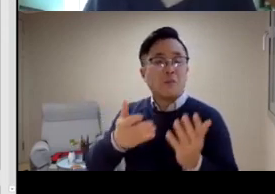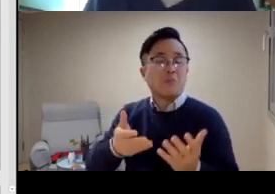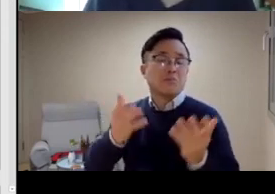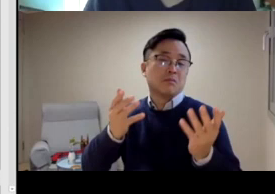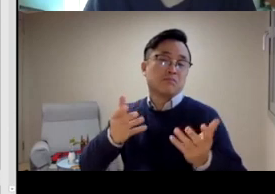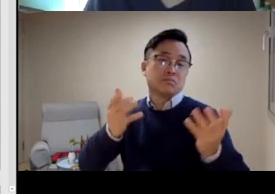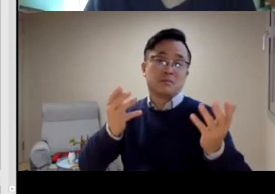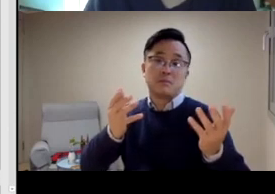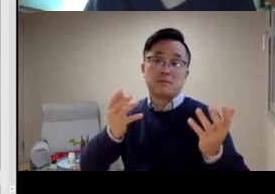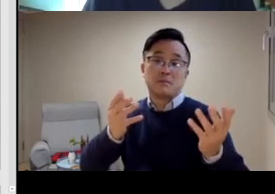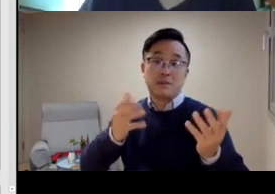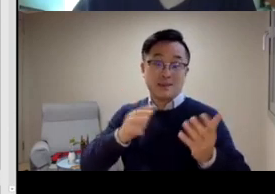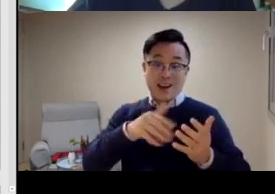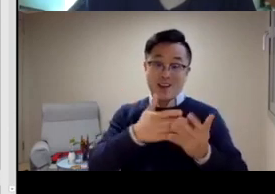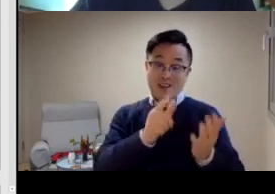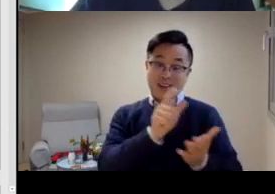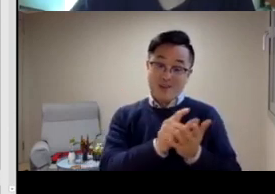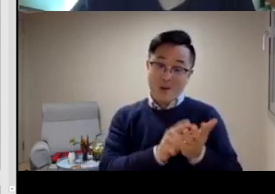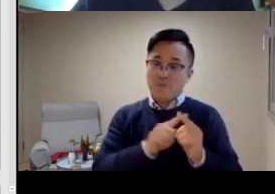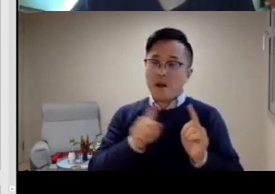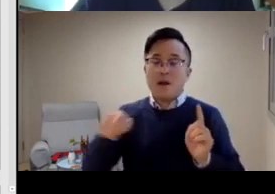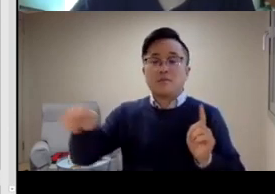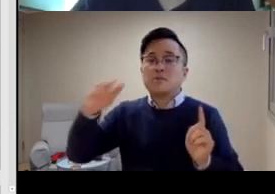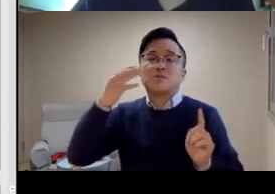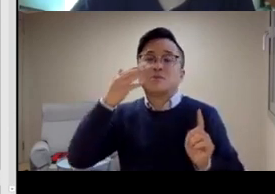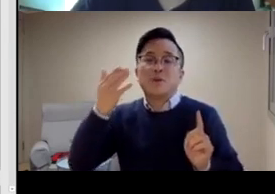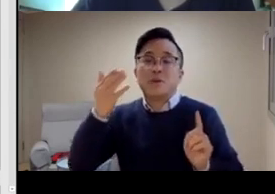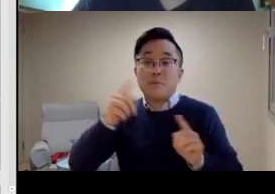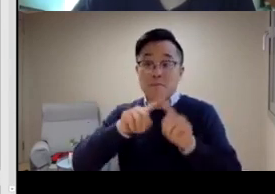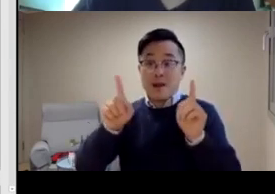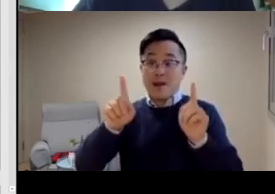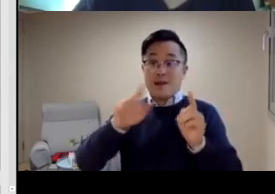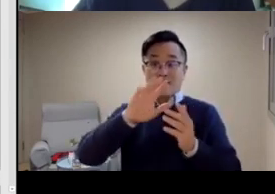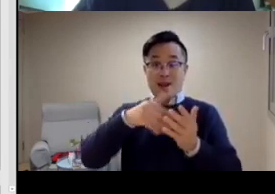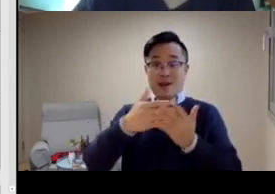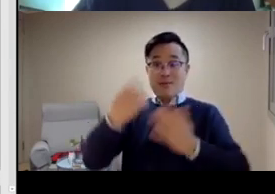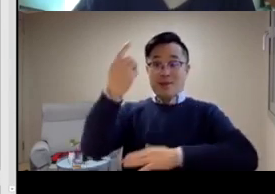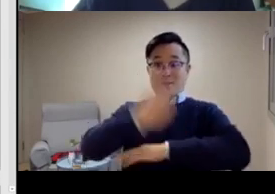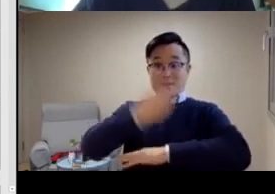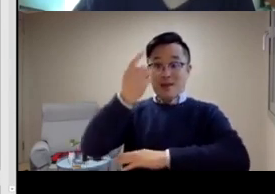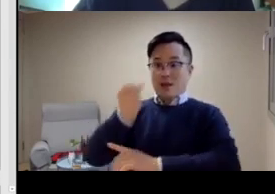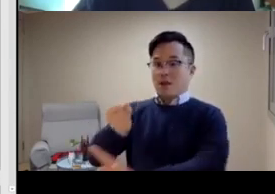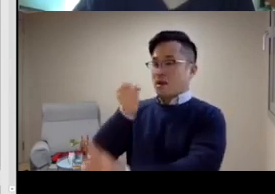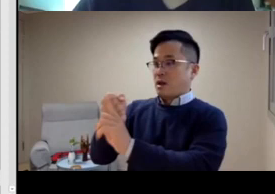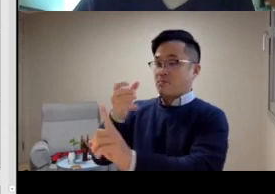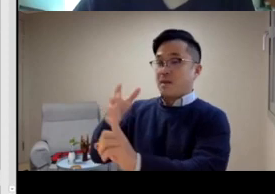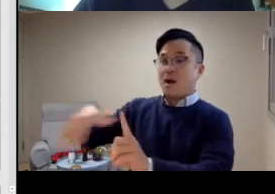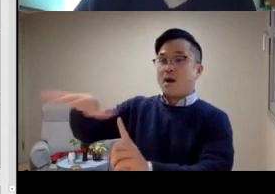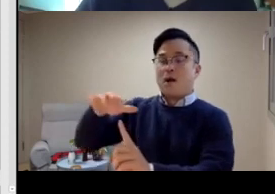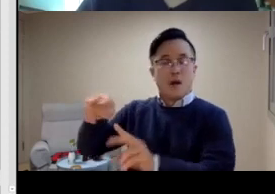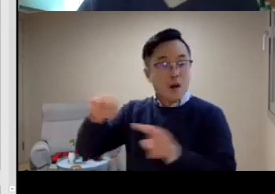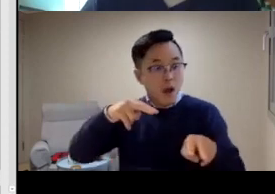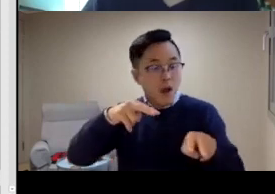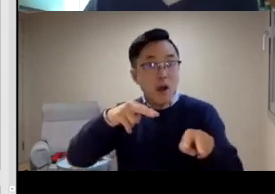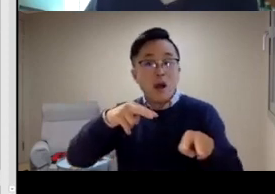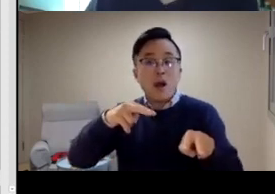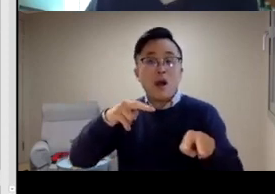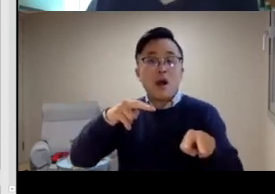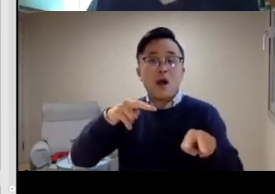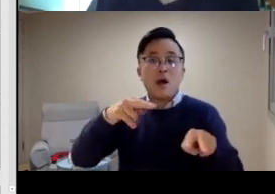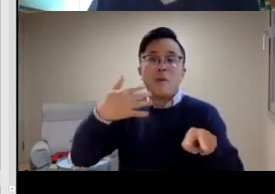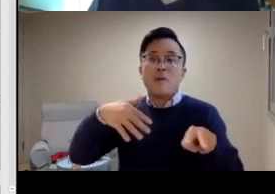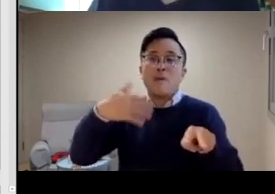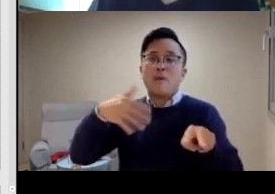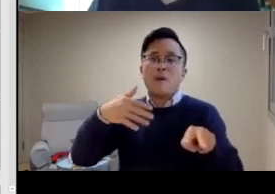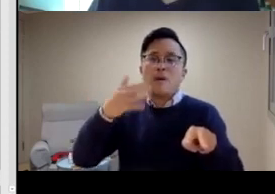all of Korea has declared a Korean Sign Language day. And here you have the little meme,